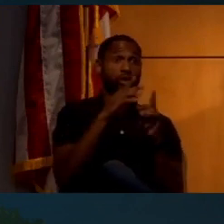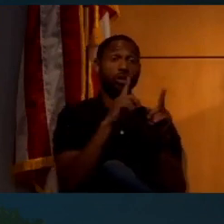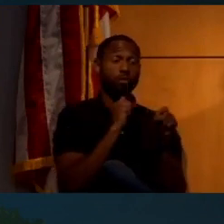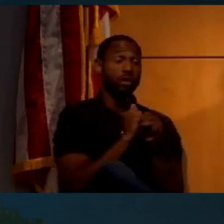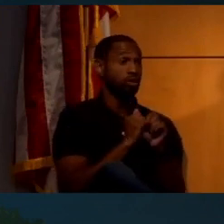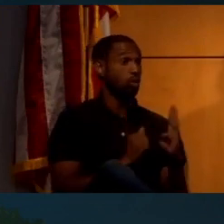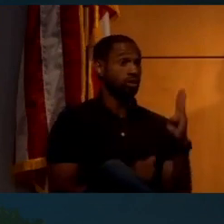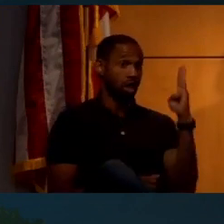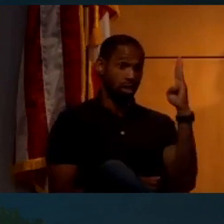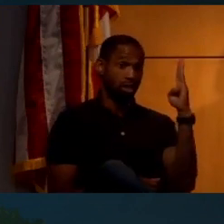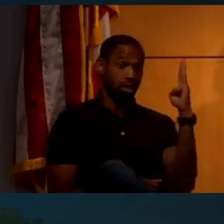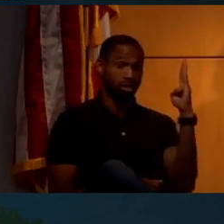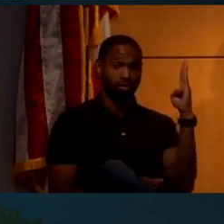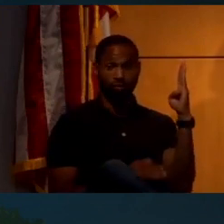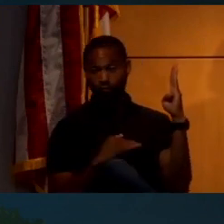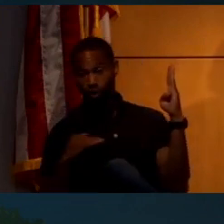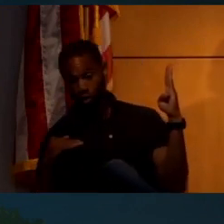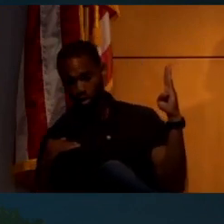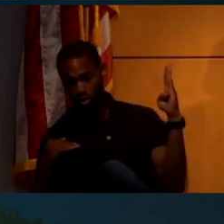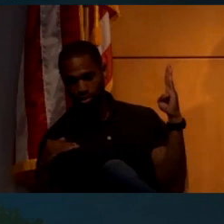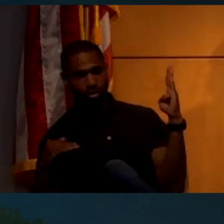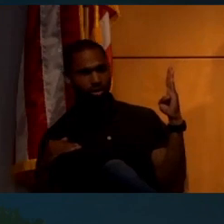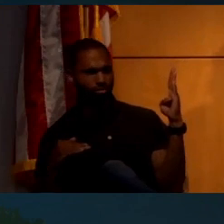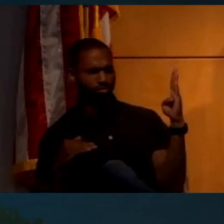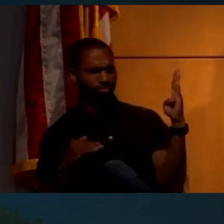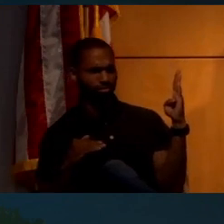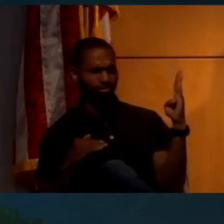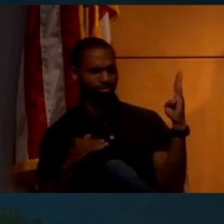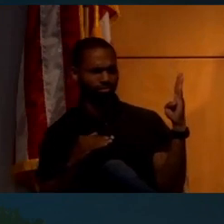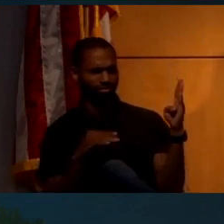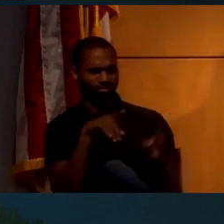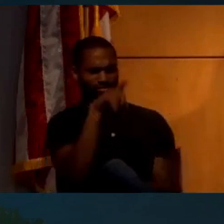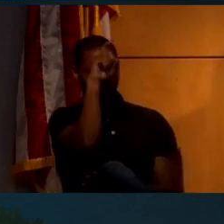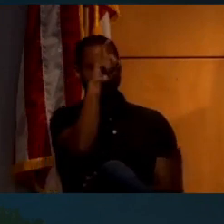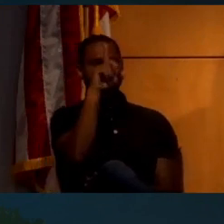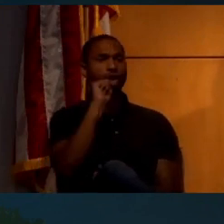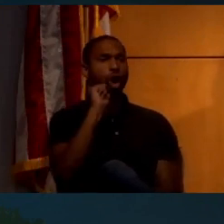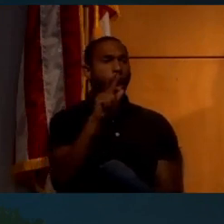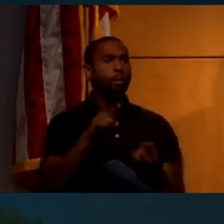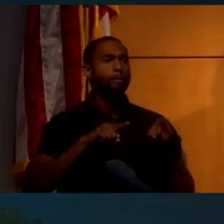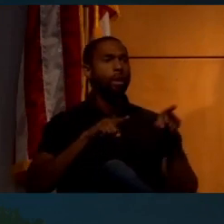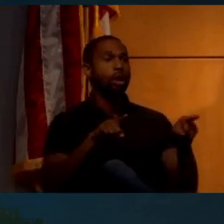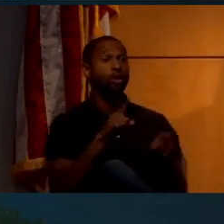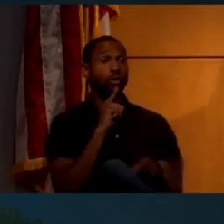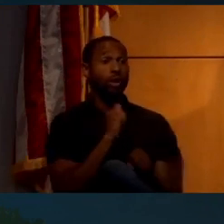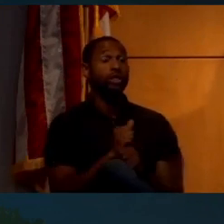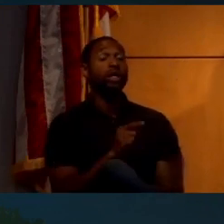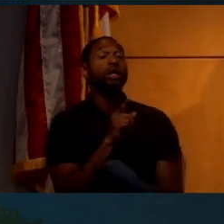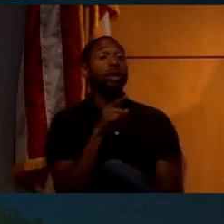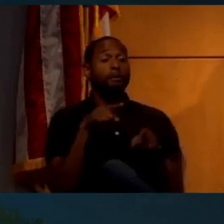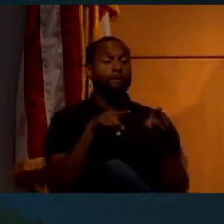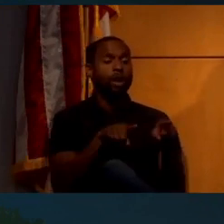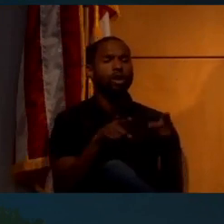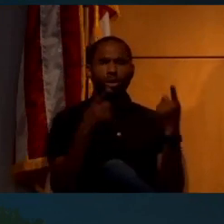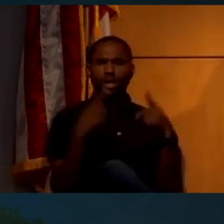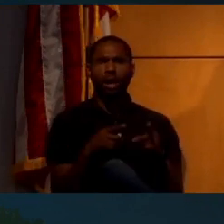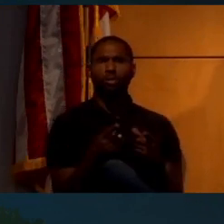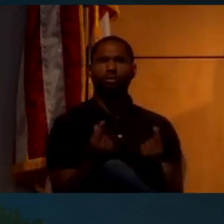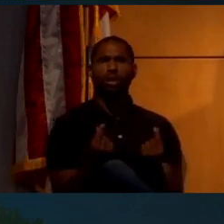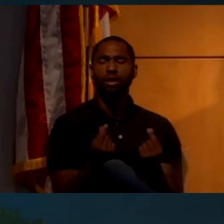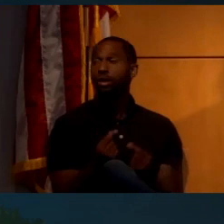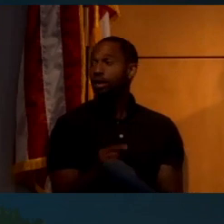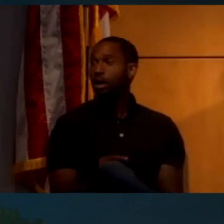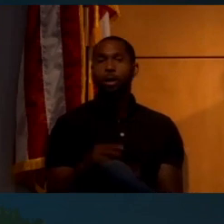horizontal. And that shouldn't be. They should all be parallel. And the answer is they are. They are parallel. What's going on here